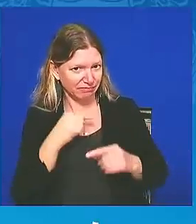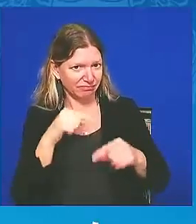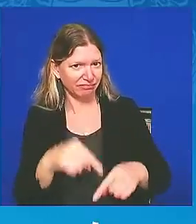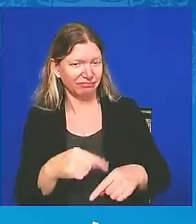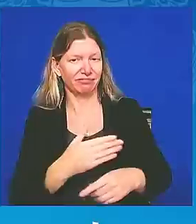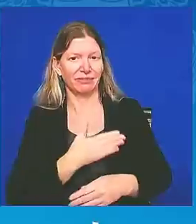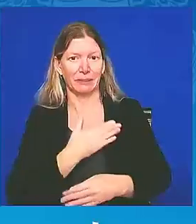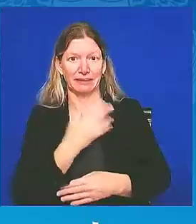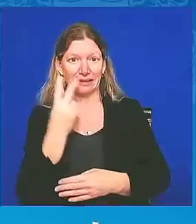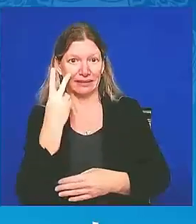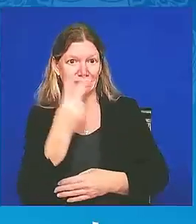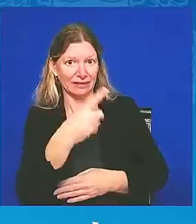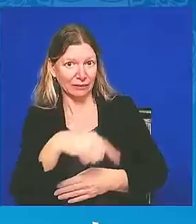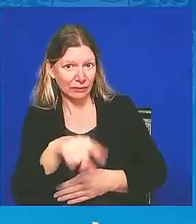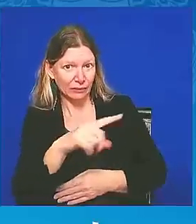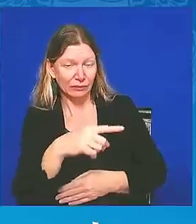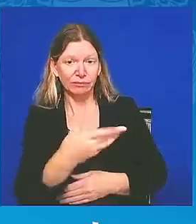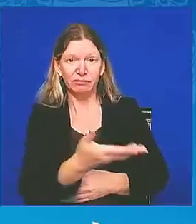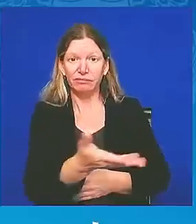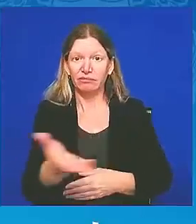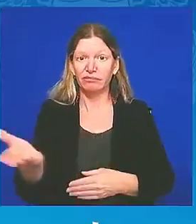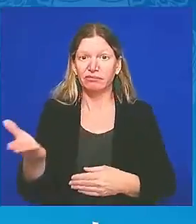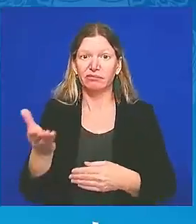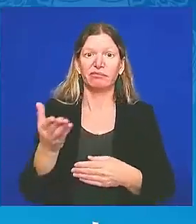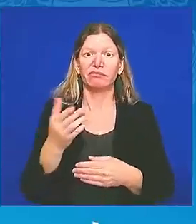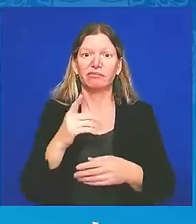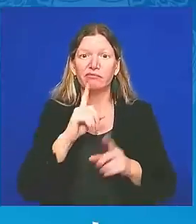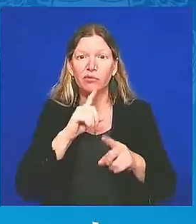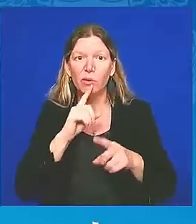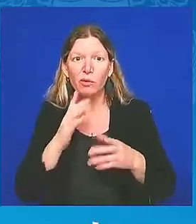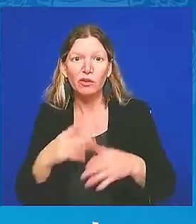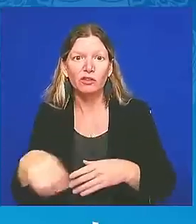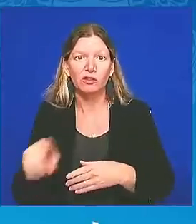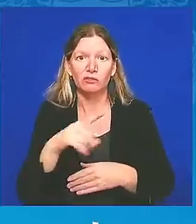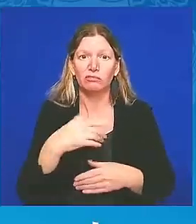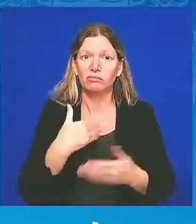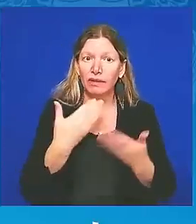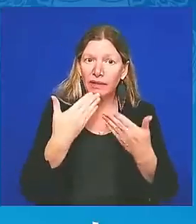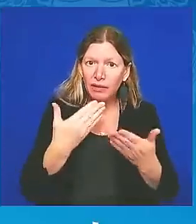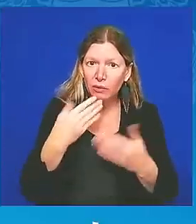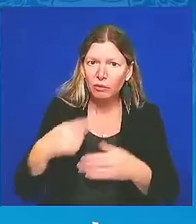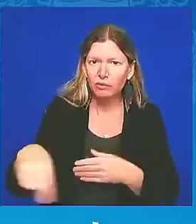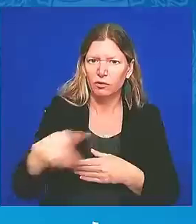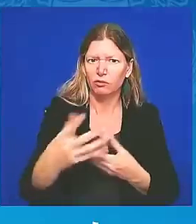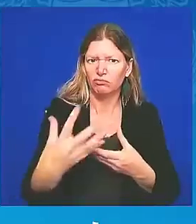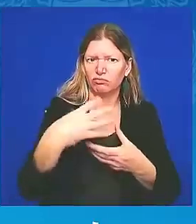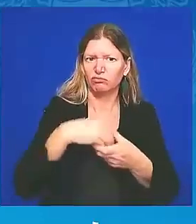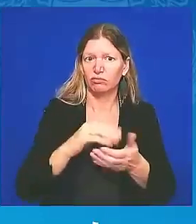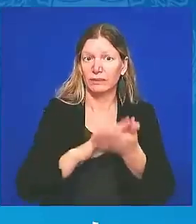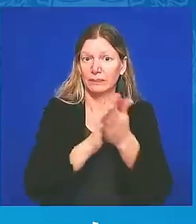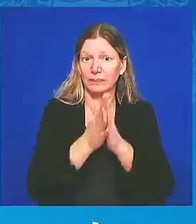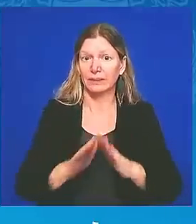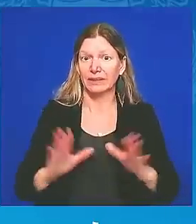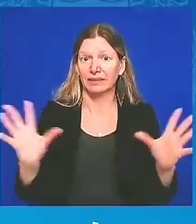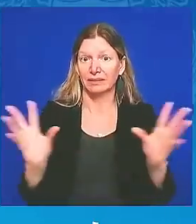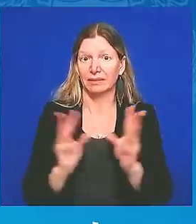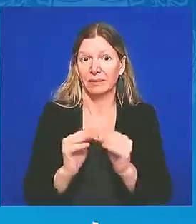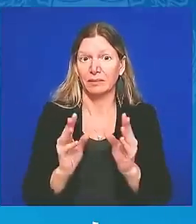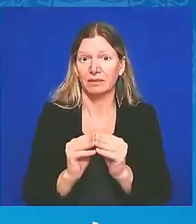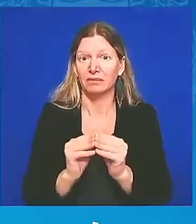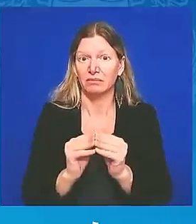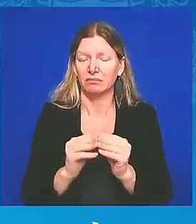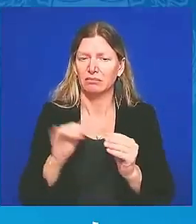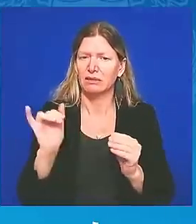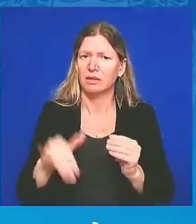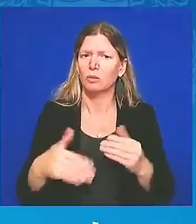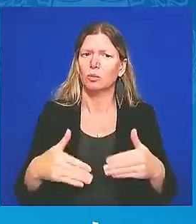you for your participation in the Peace Summit. And really, it was very important. And we remember it.